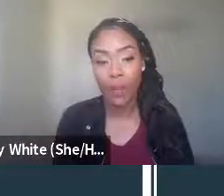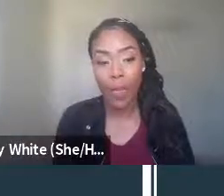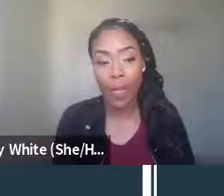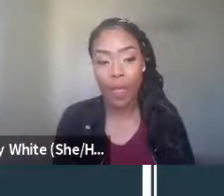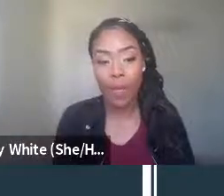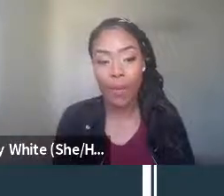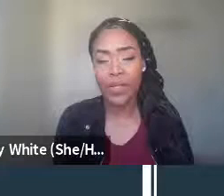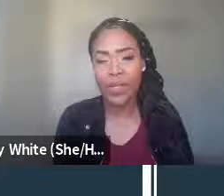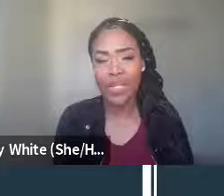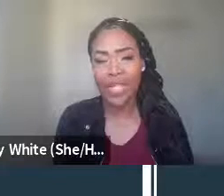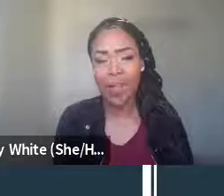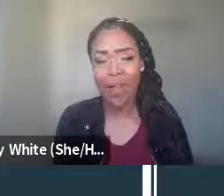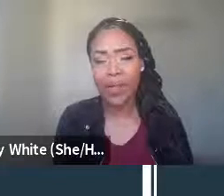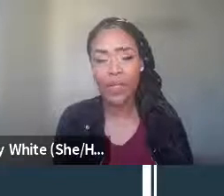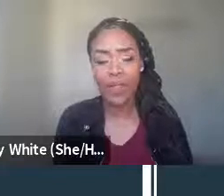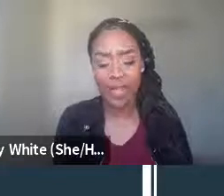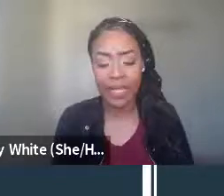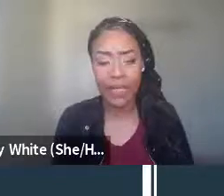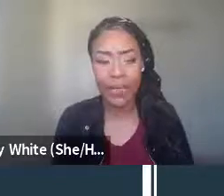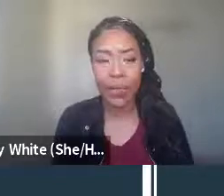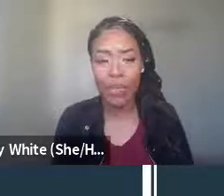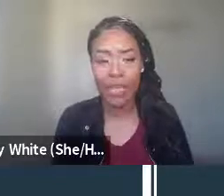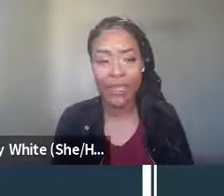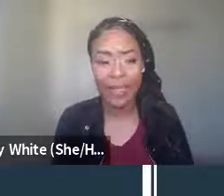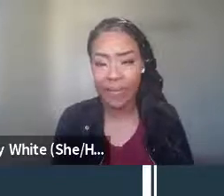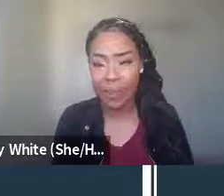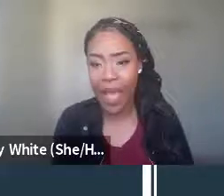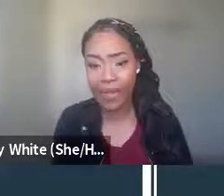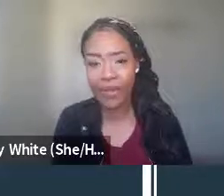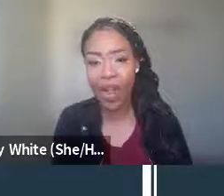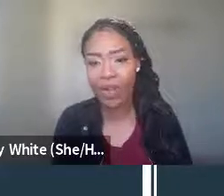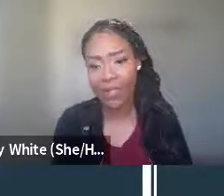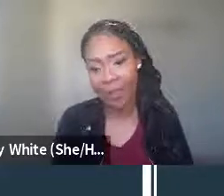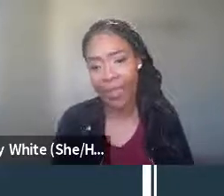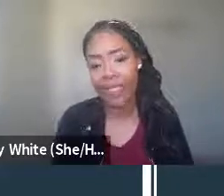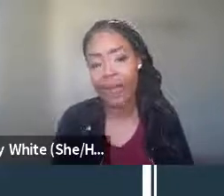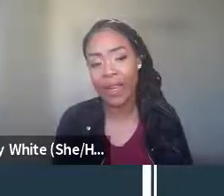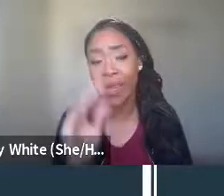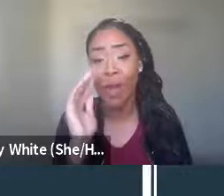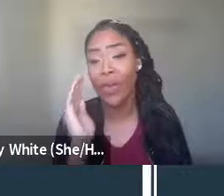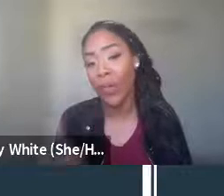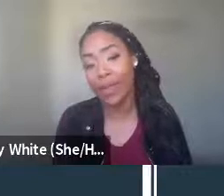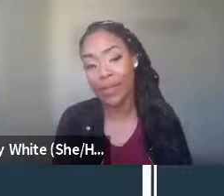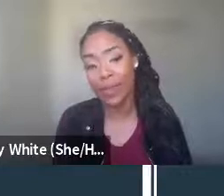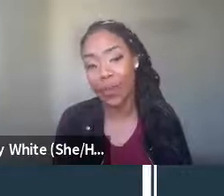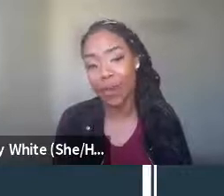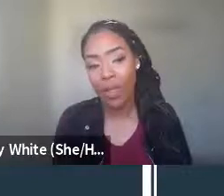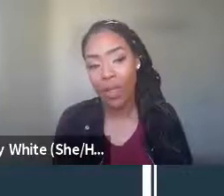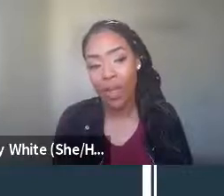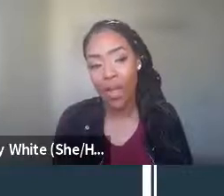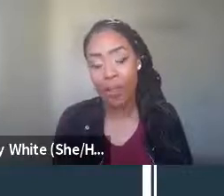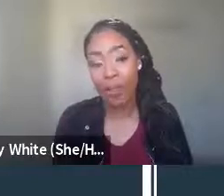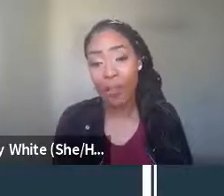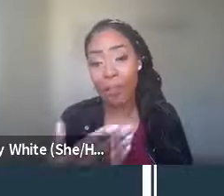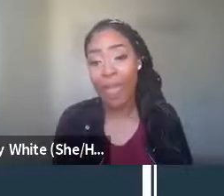Right. And so just thinking about how different kids get to school and the things that they have to pass and the traumas that they may experience on their way to school